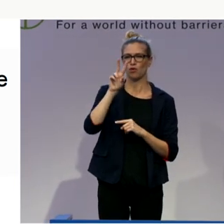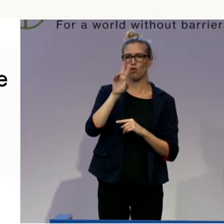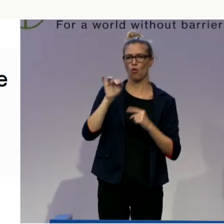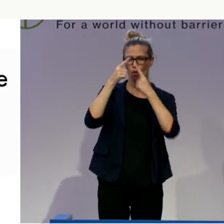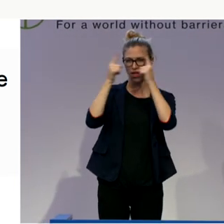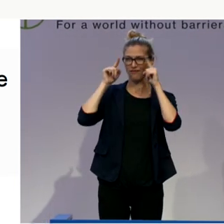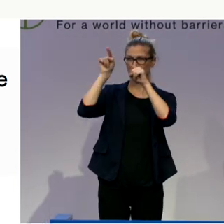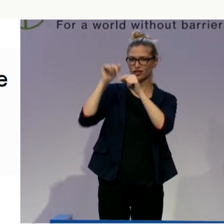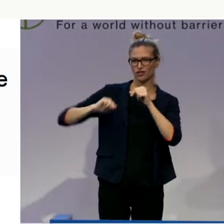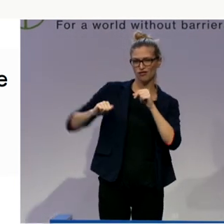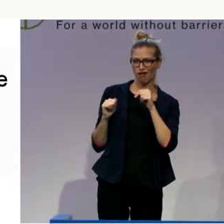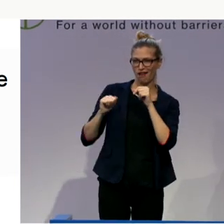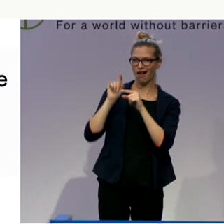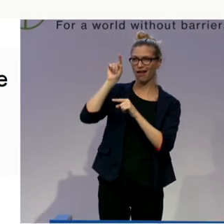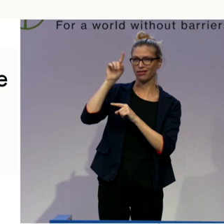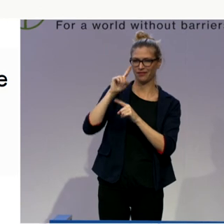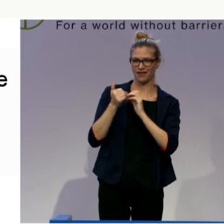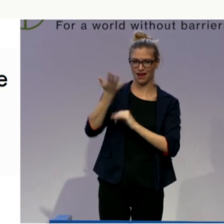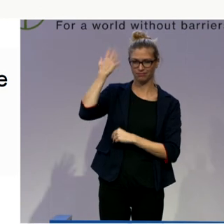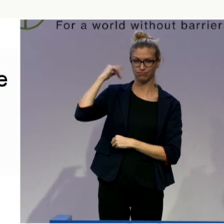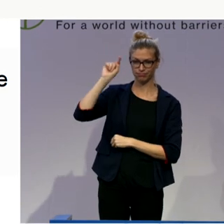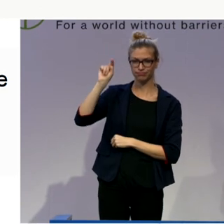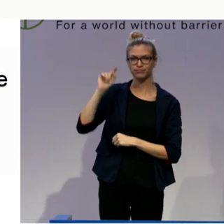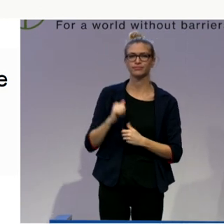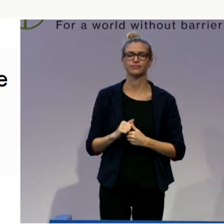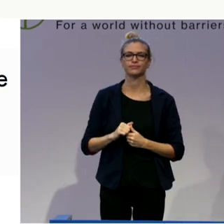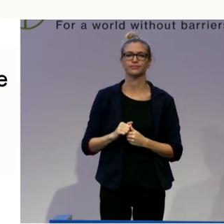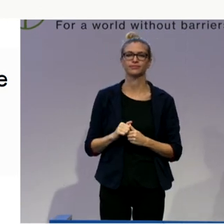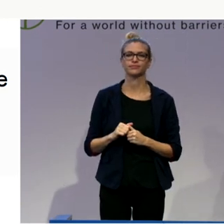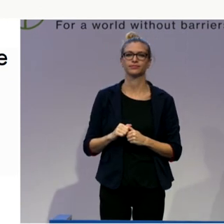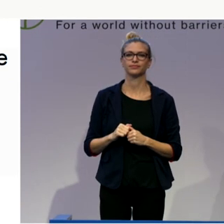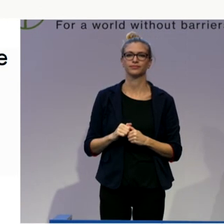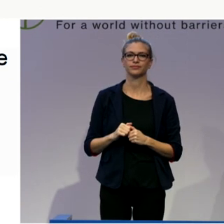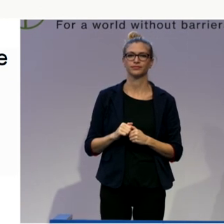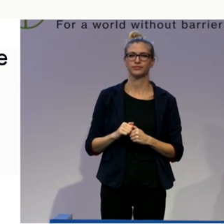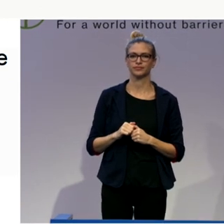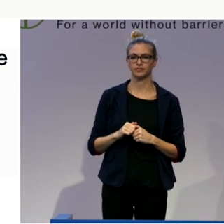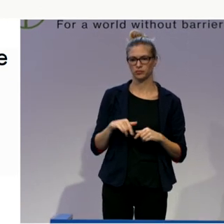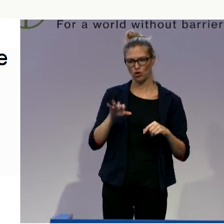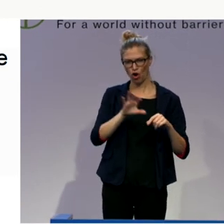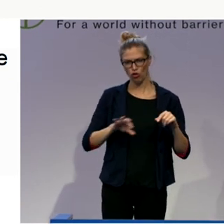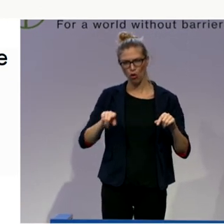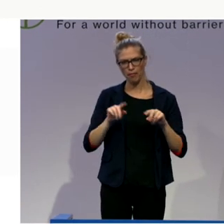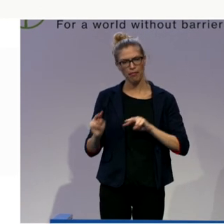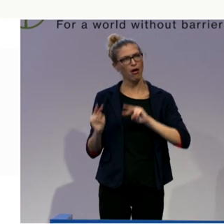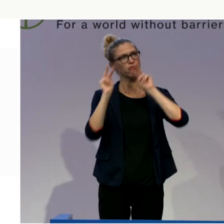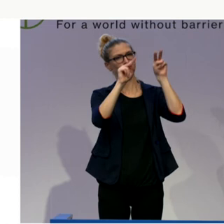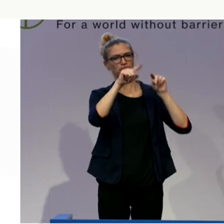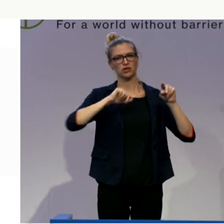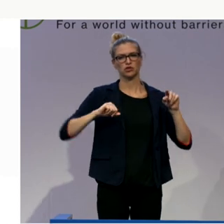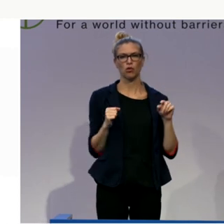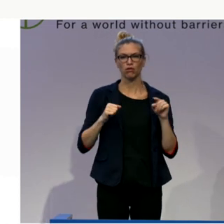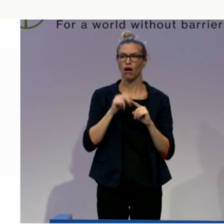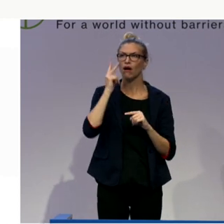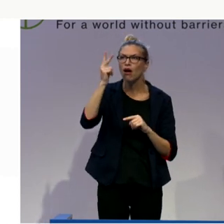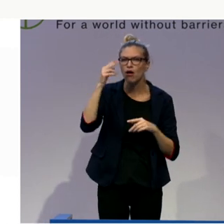time, within the European project it was, and we came from continental Europe to advanced disability conceptions